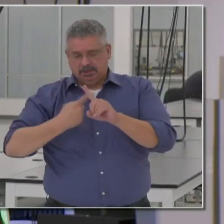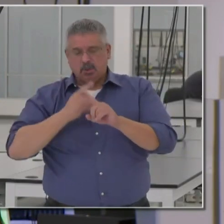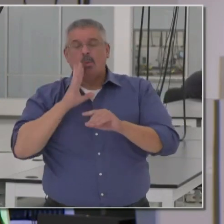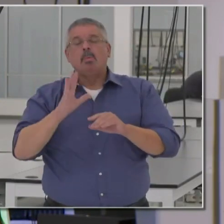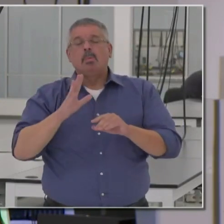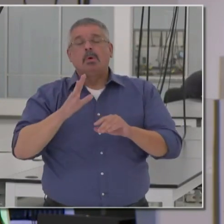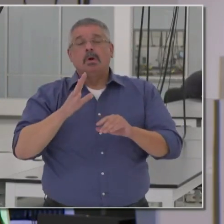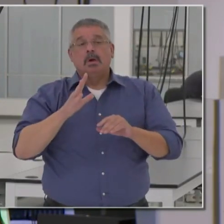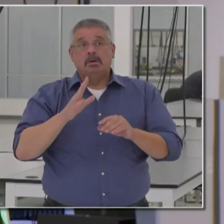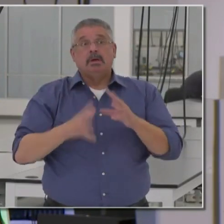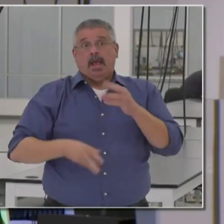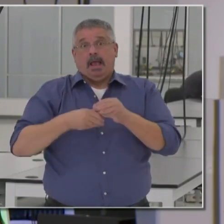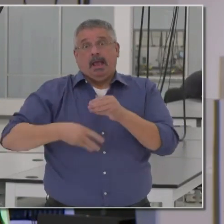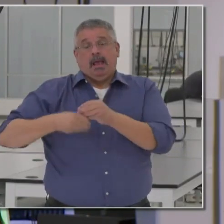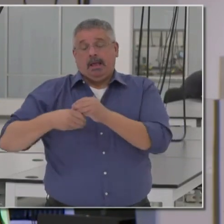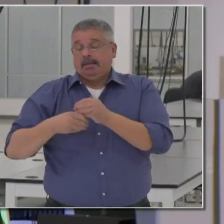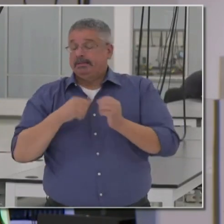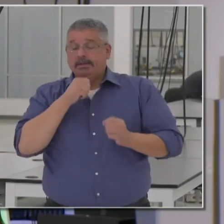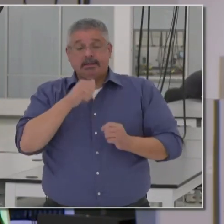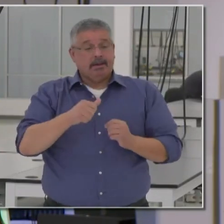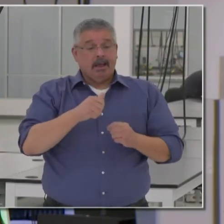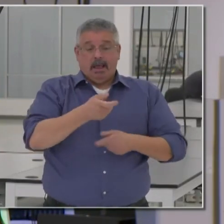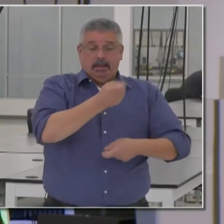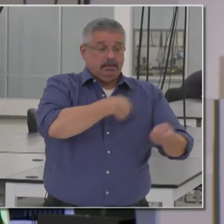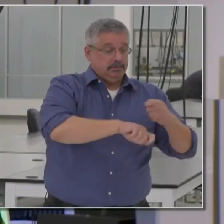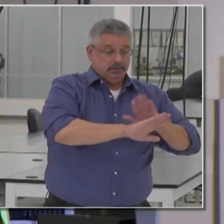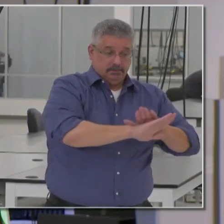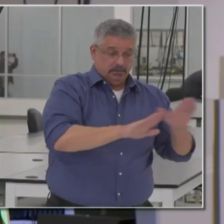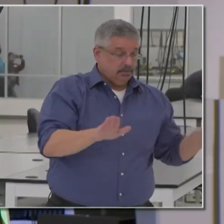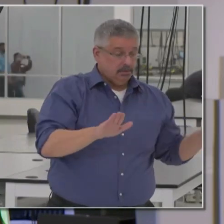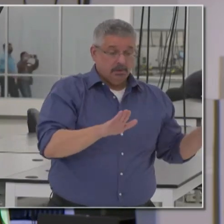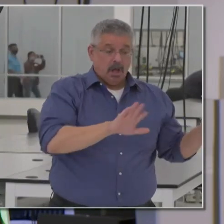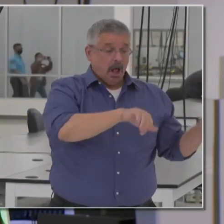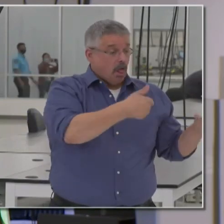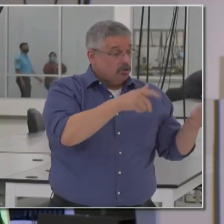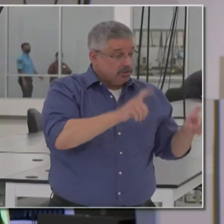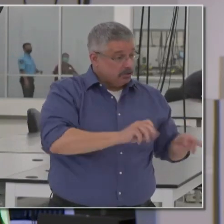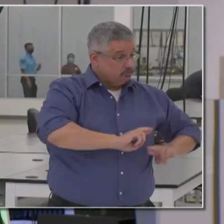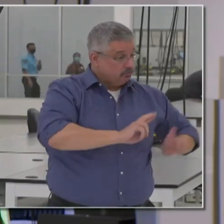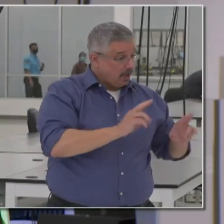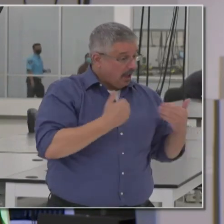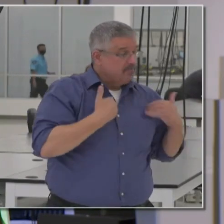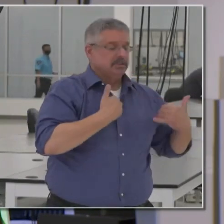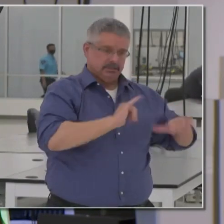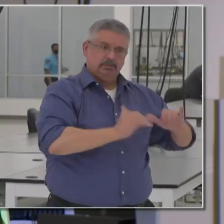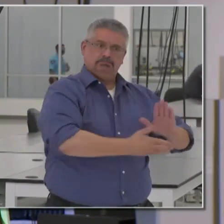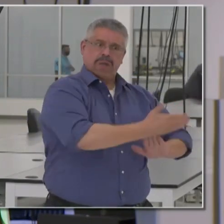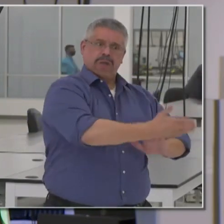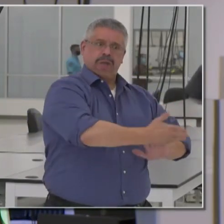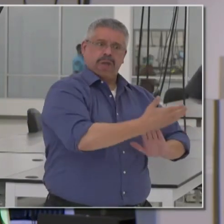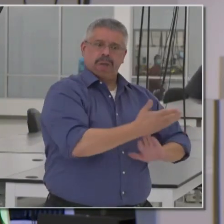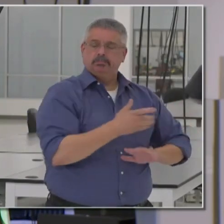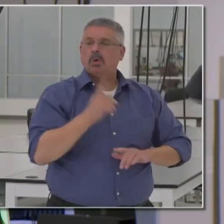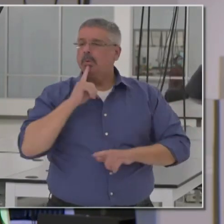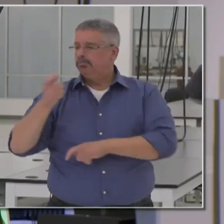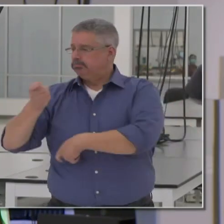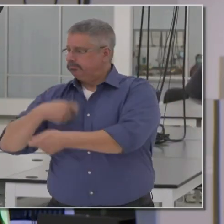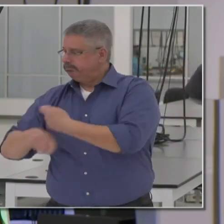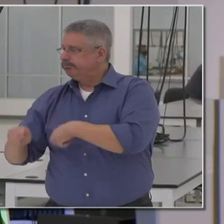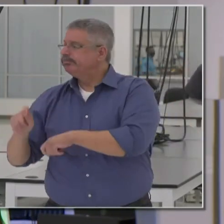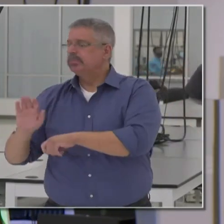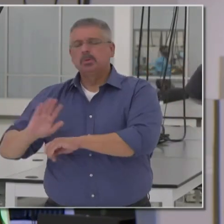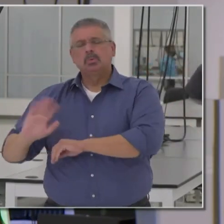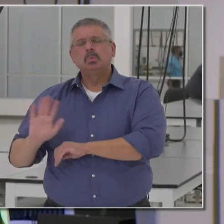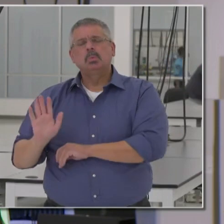tests. This is additive. This does not substitute our existing testing strategies. Let me give you an example of what I mean by that.